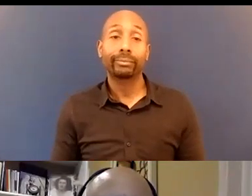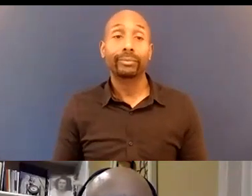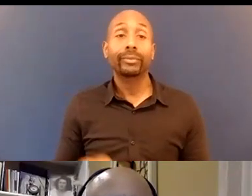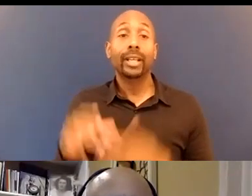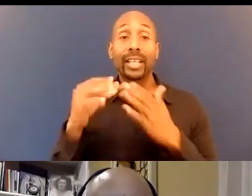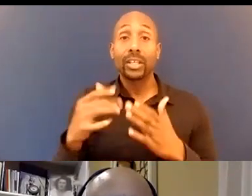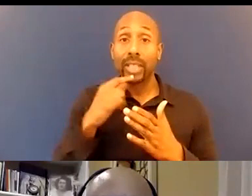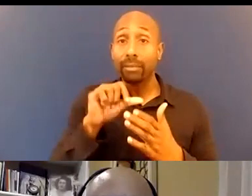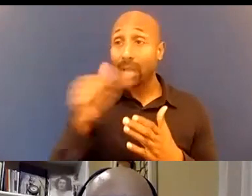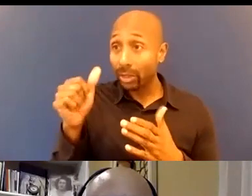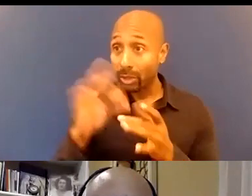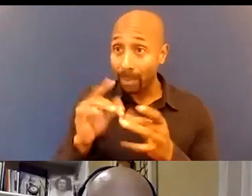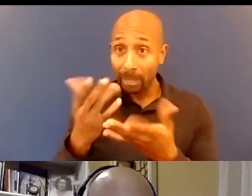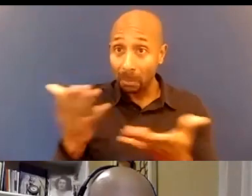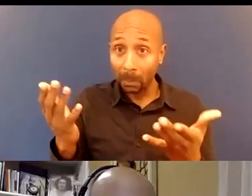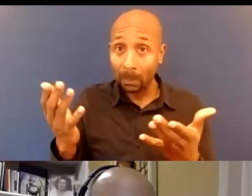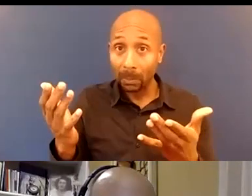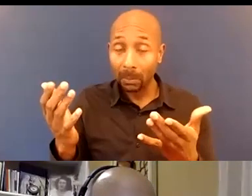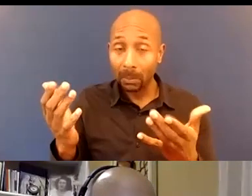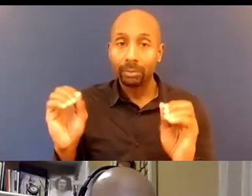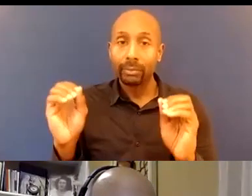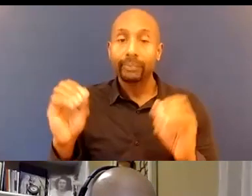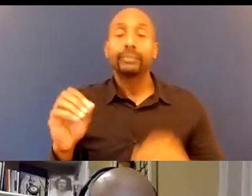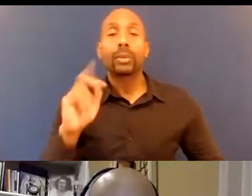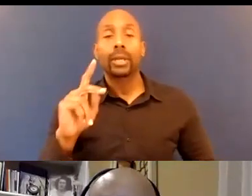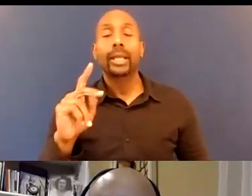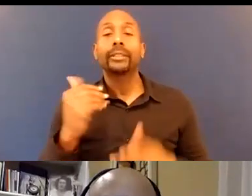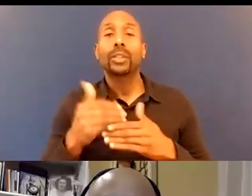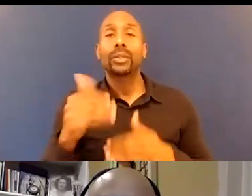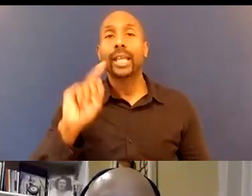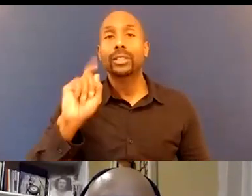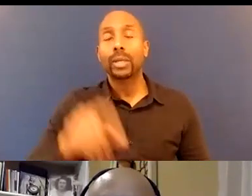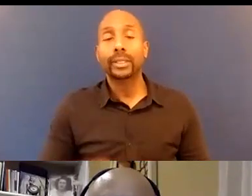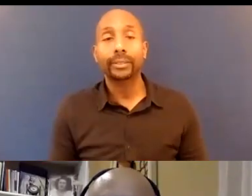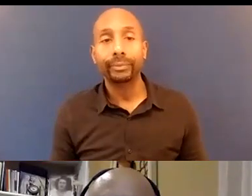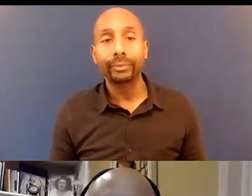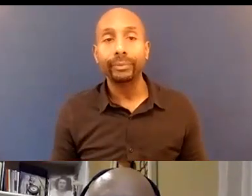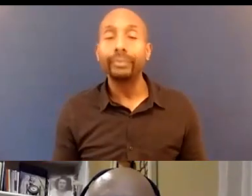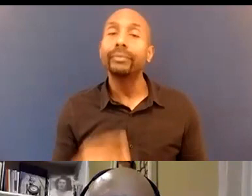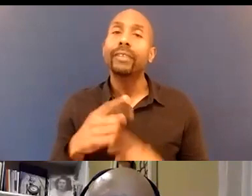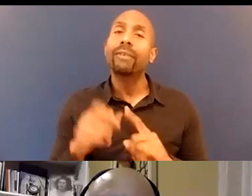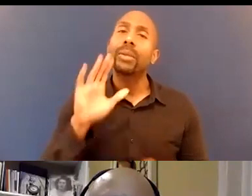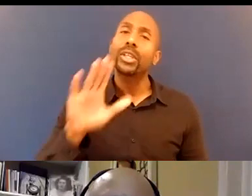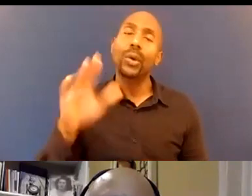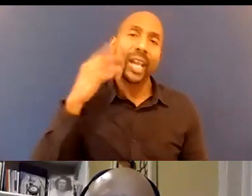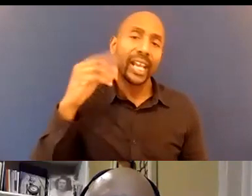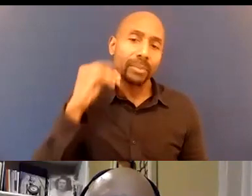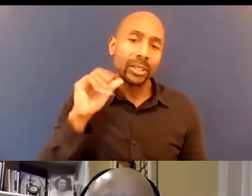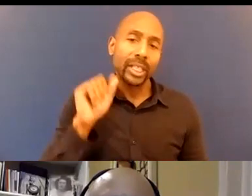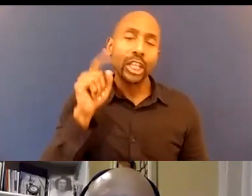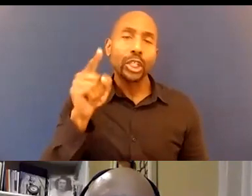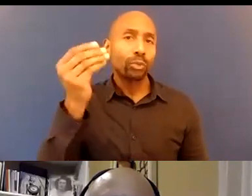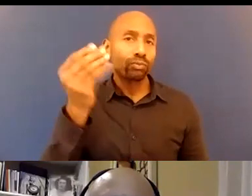All right so we'll go through to the next question is in your experience can you tell us if